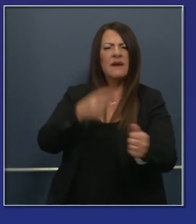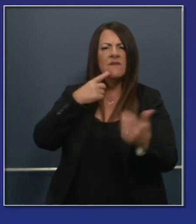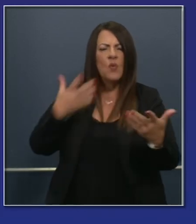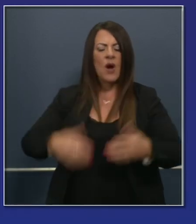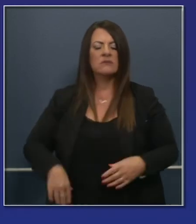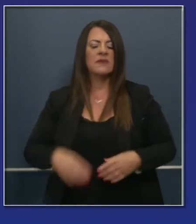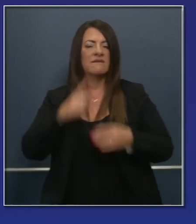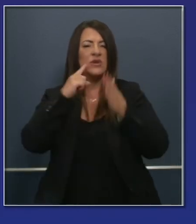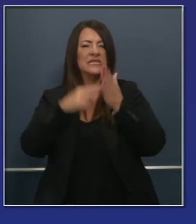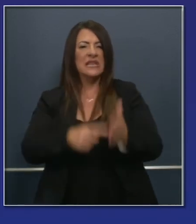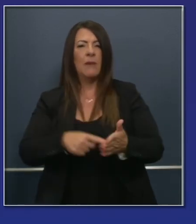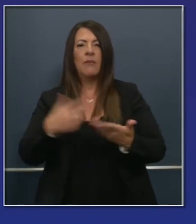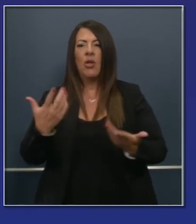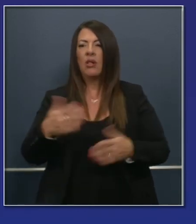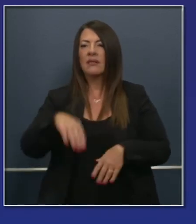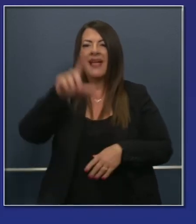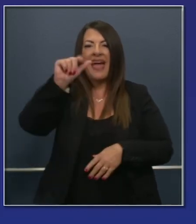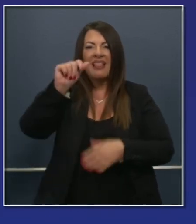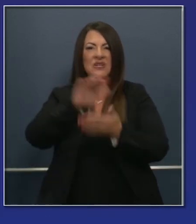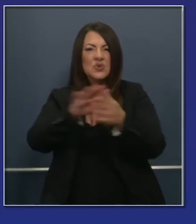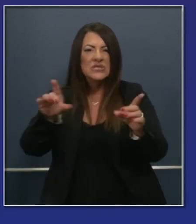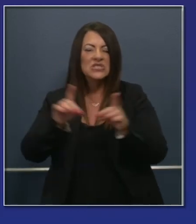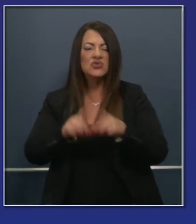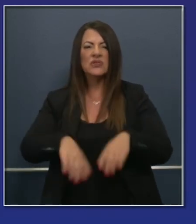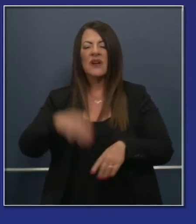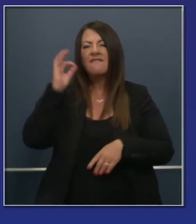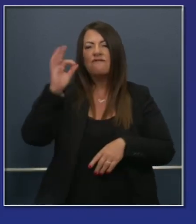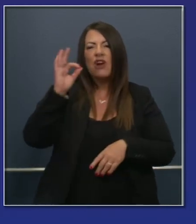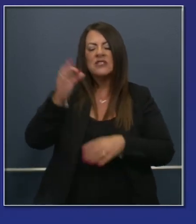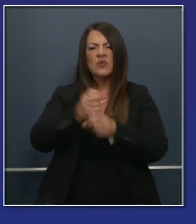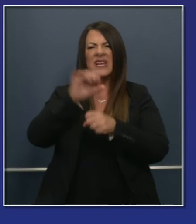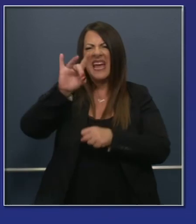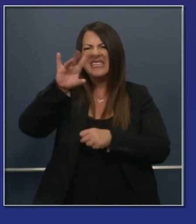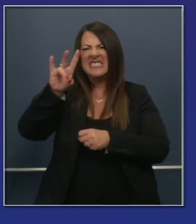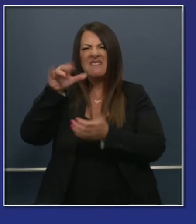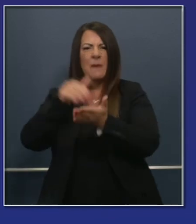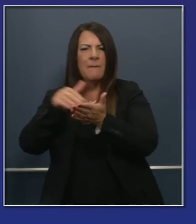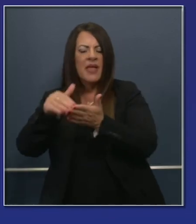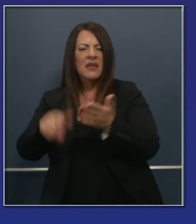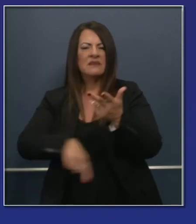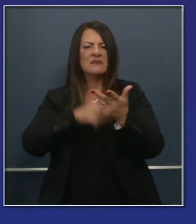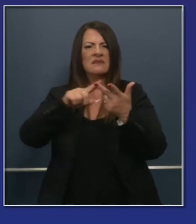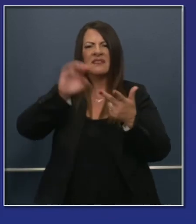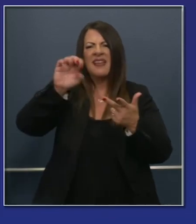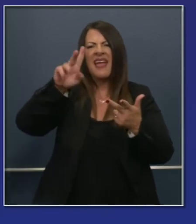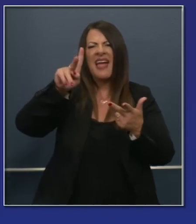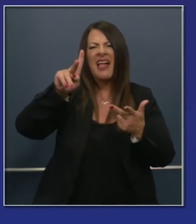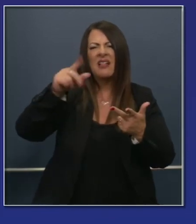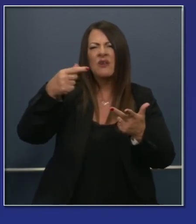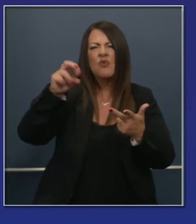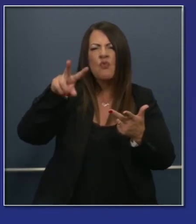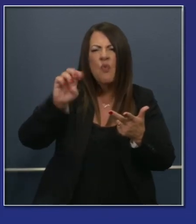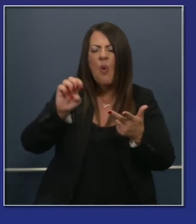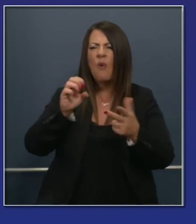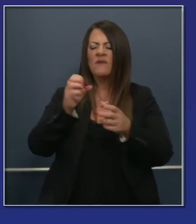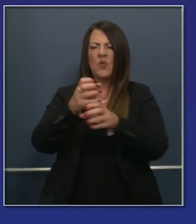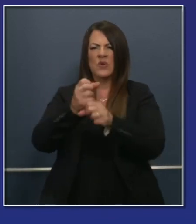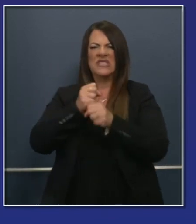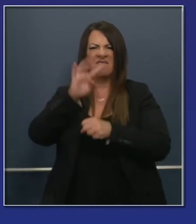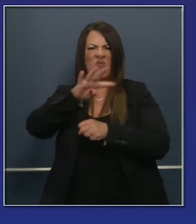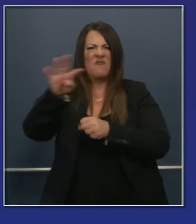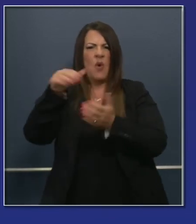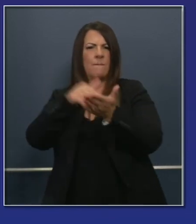Unified School District Fresno receiving about 87 million Elk Grove 44 million these are just examples